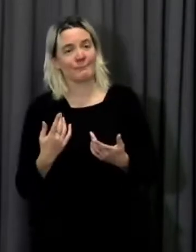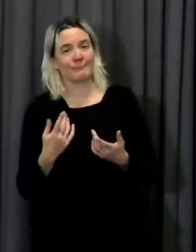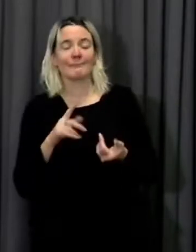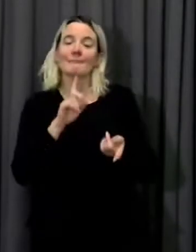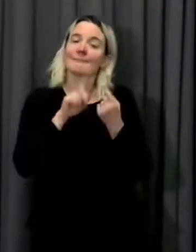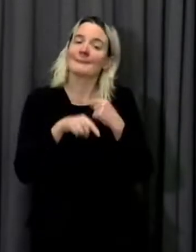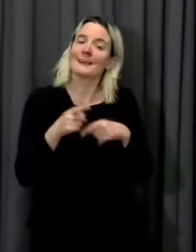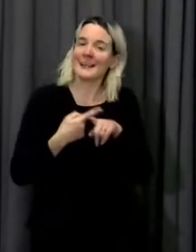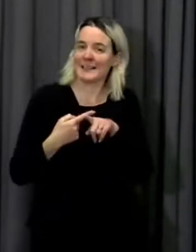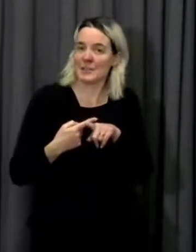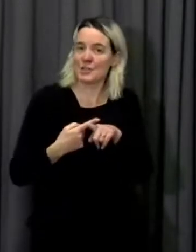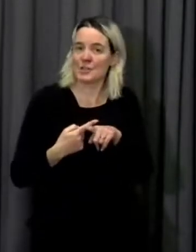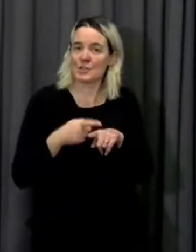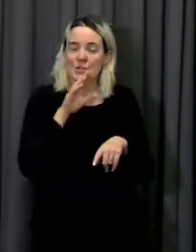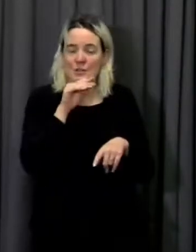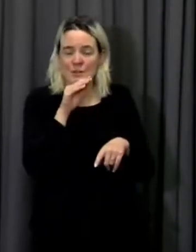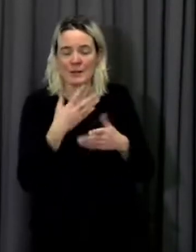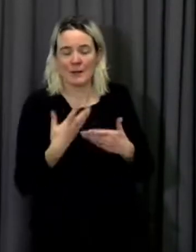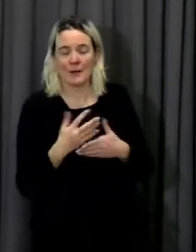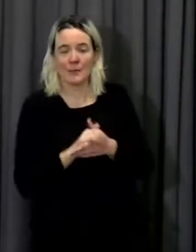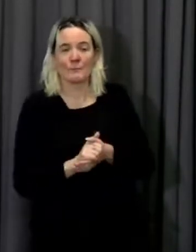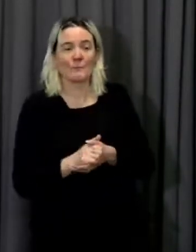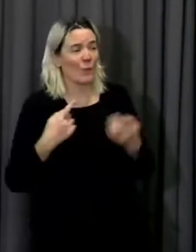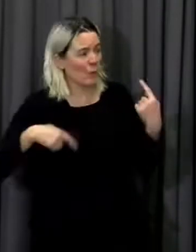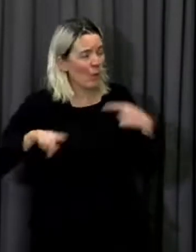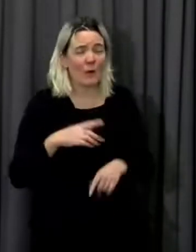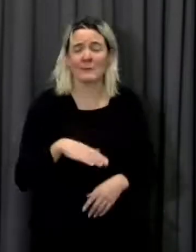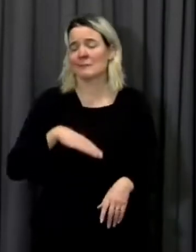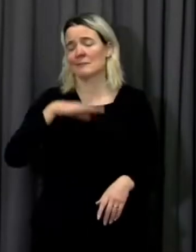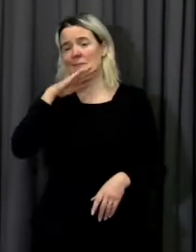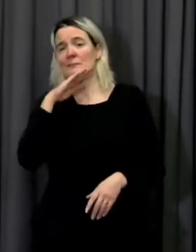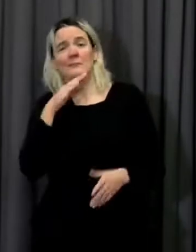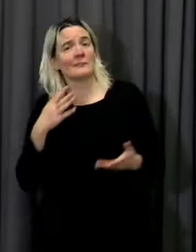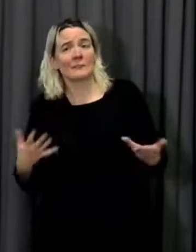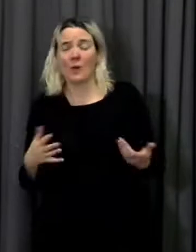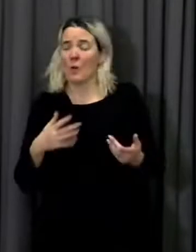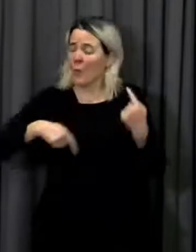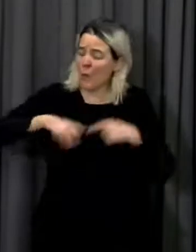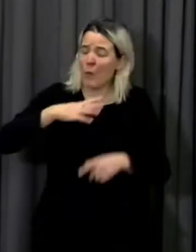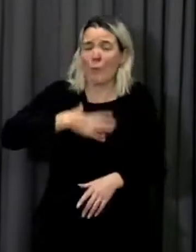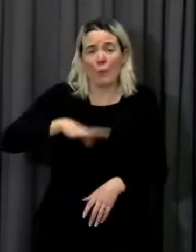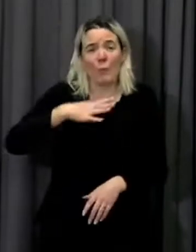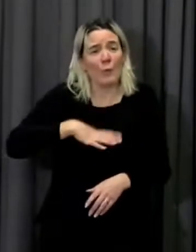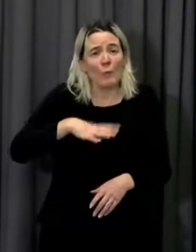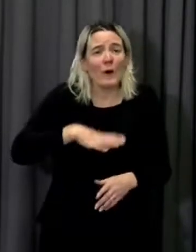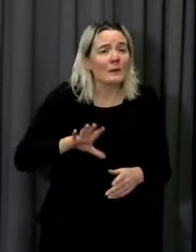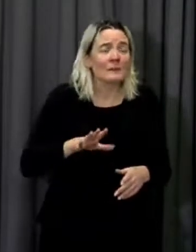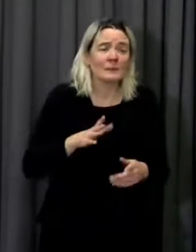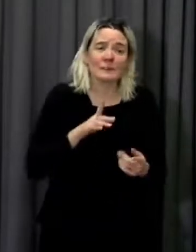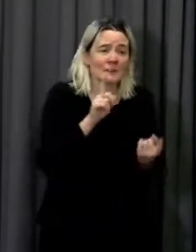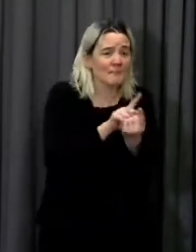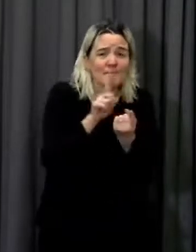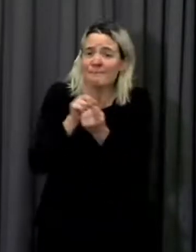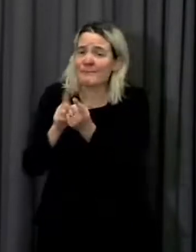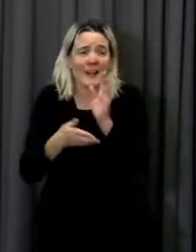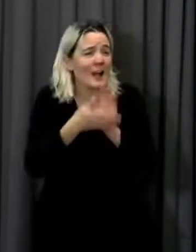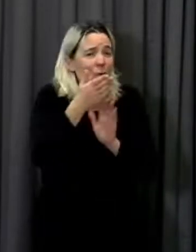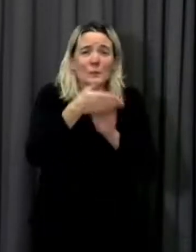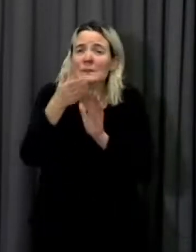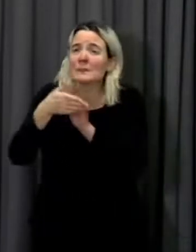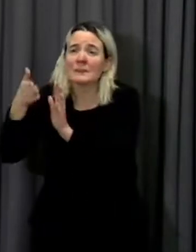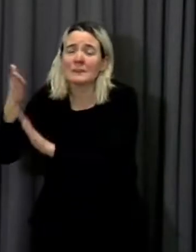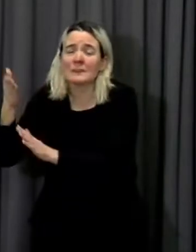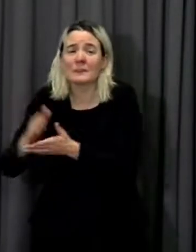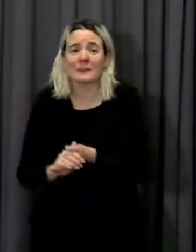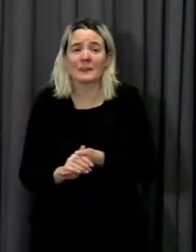have had enough i mean we've all had enough and we are all desperate to get out of this situation to be able to go out and meet people and to be